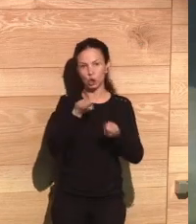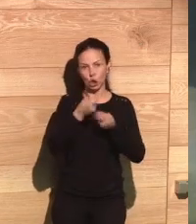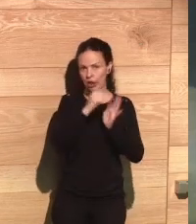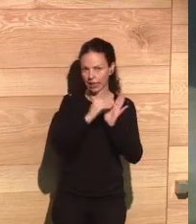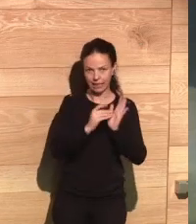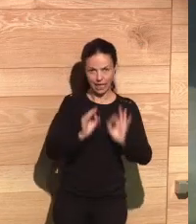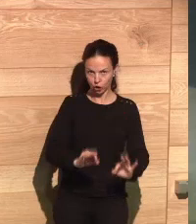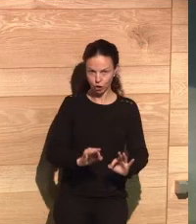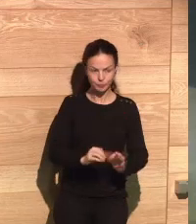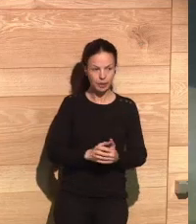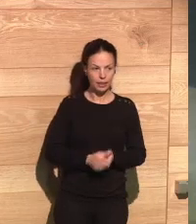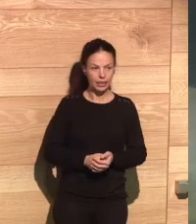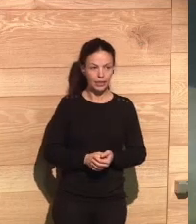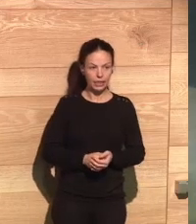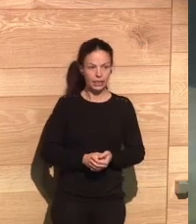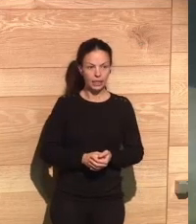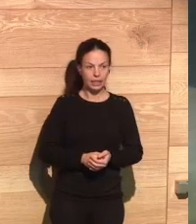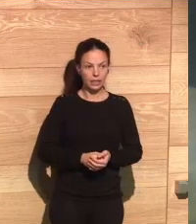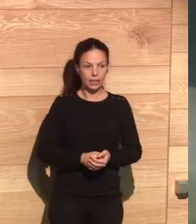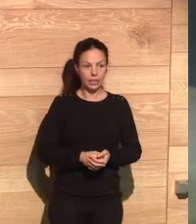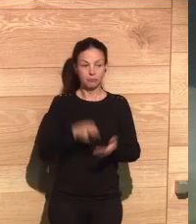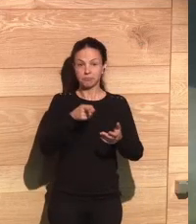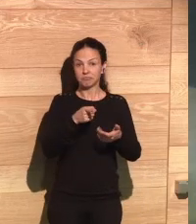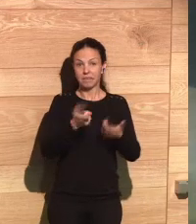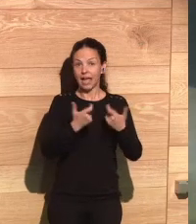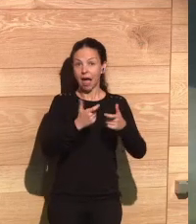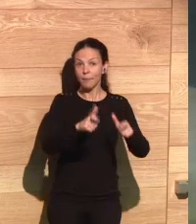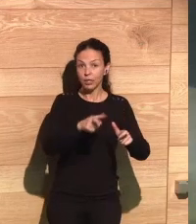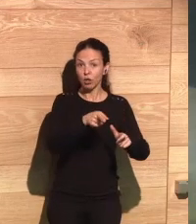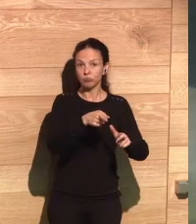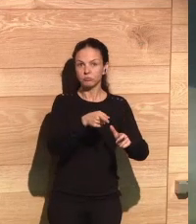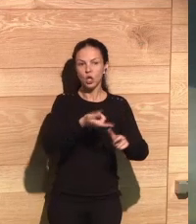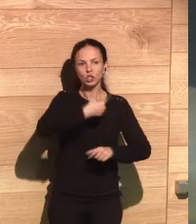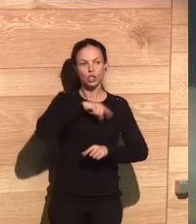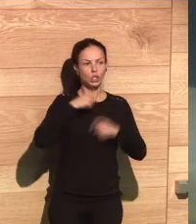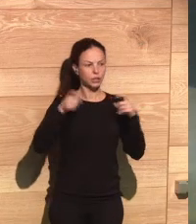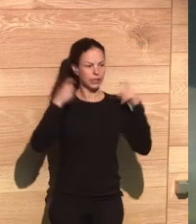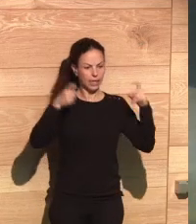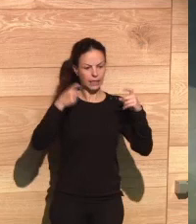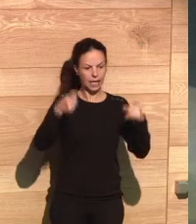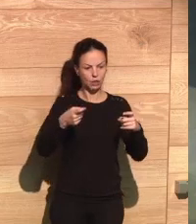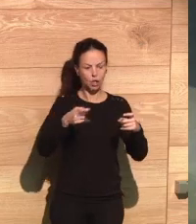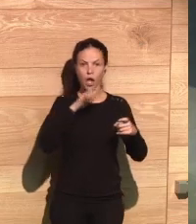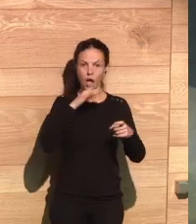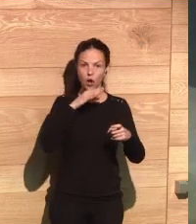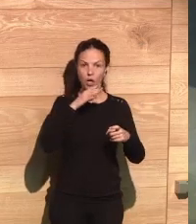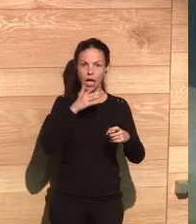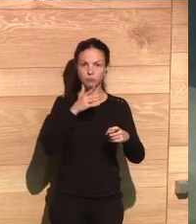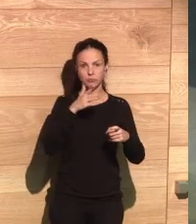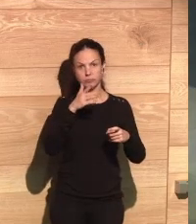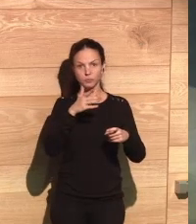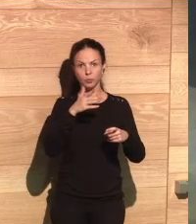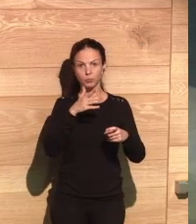It's all about transparency and control of the data. And I think in this sense, we are trying to